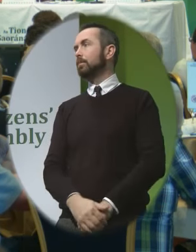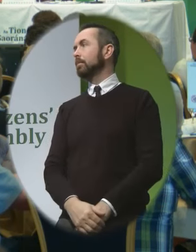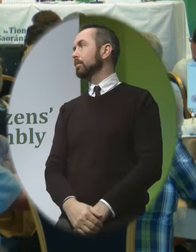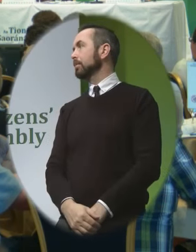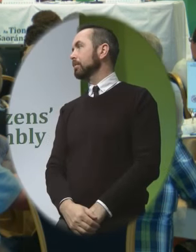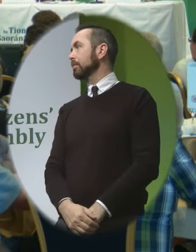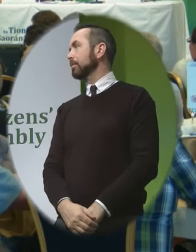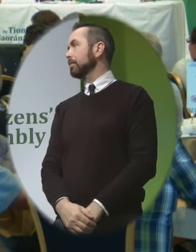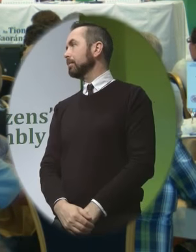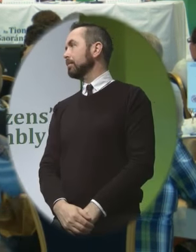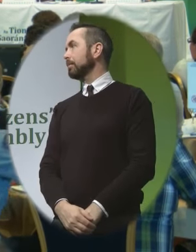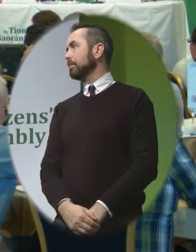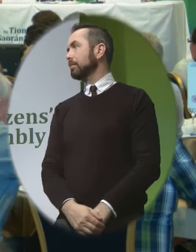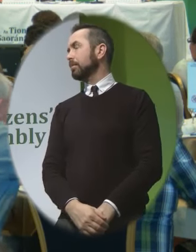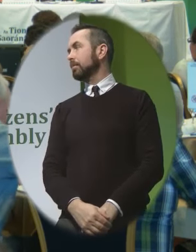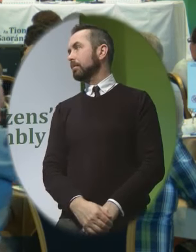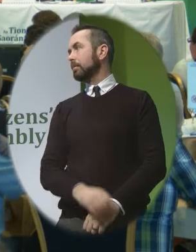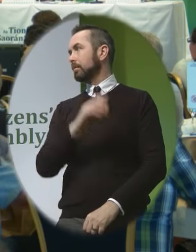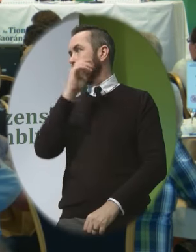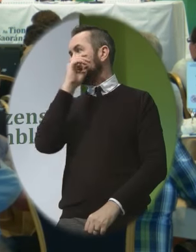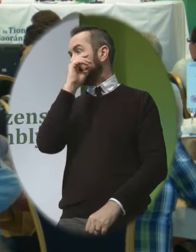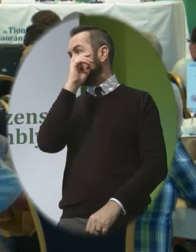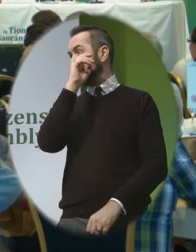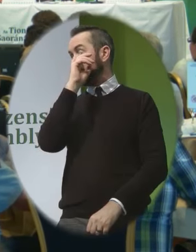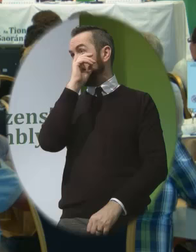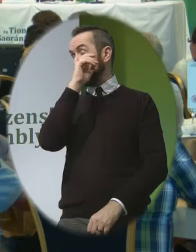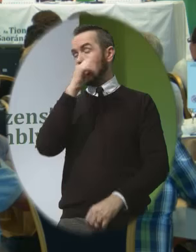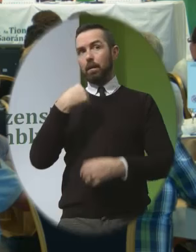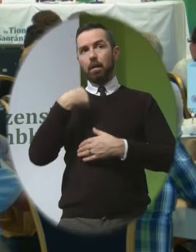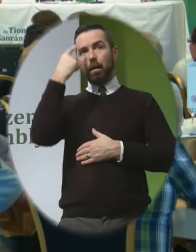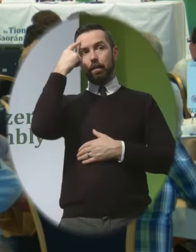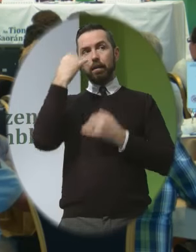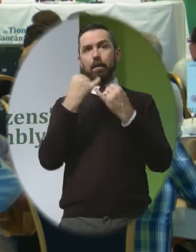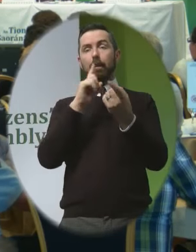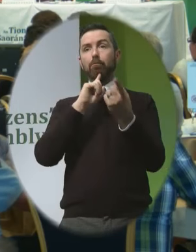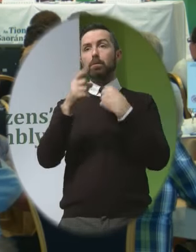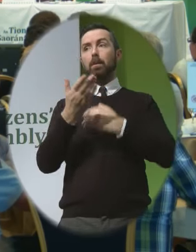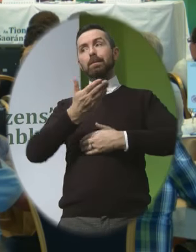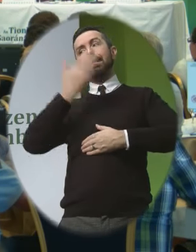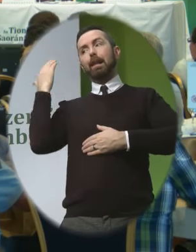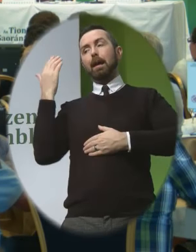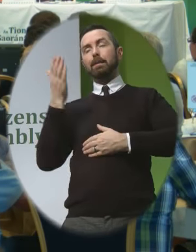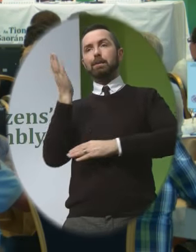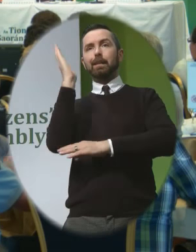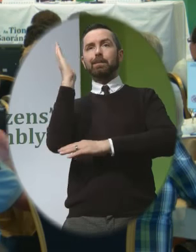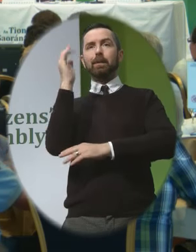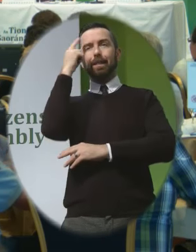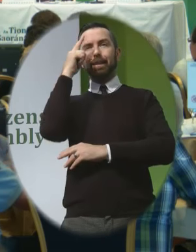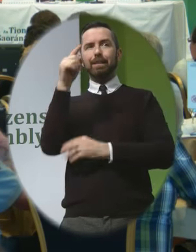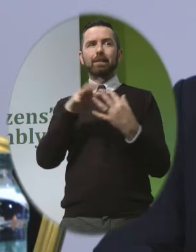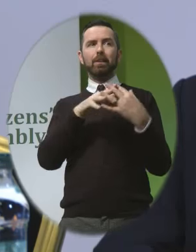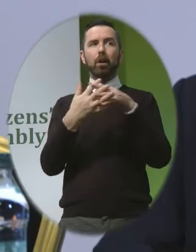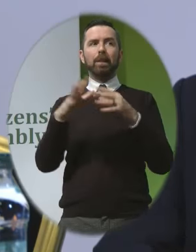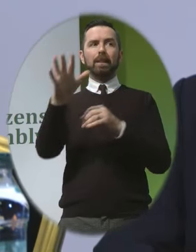Again, I mean, I heard the response in the last session And I mean, I think these are complicated situations Everybody